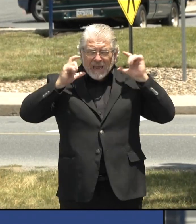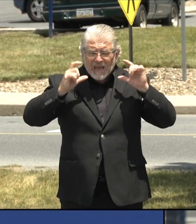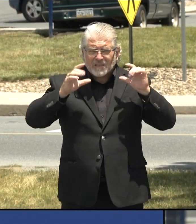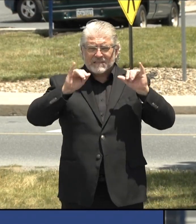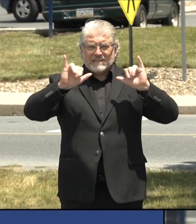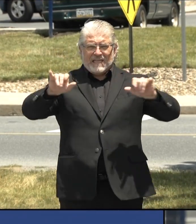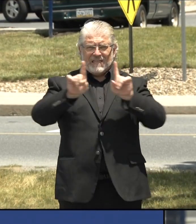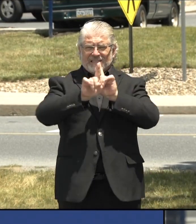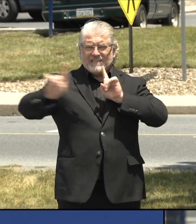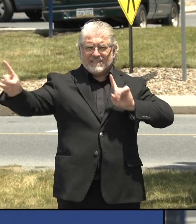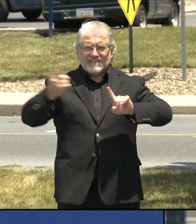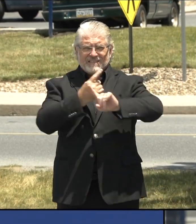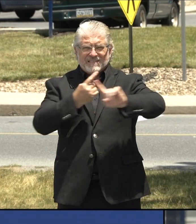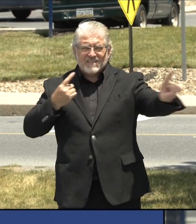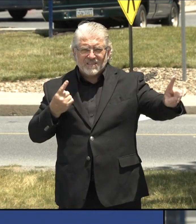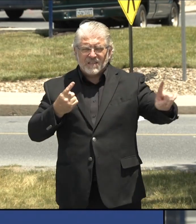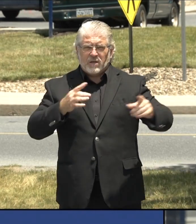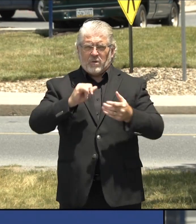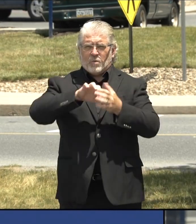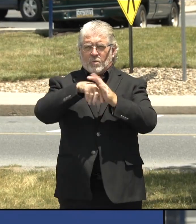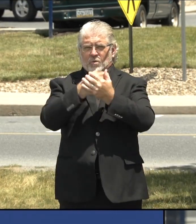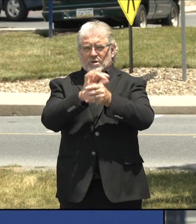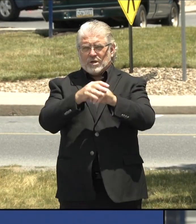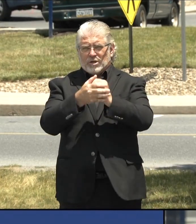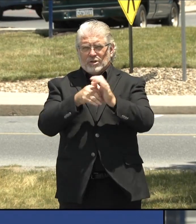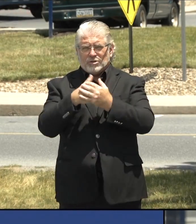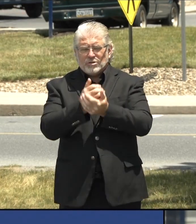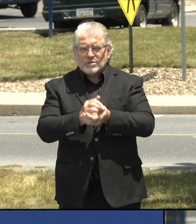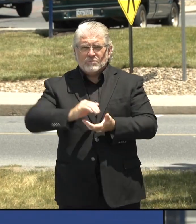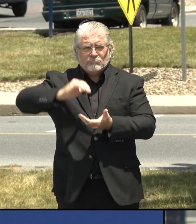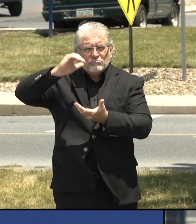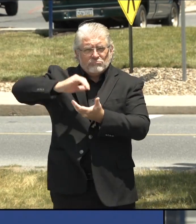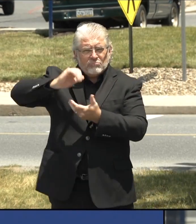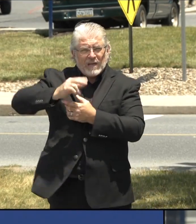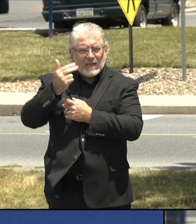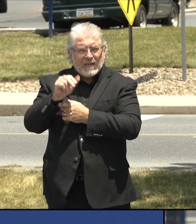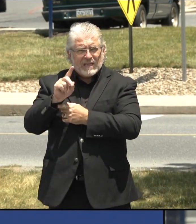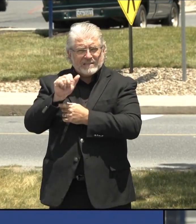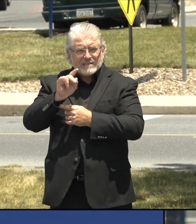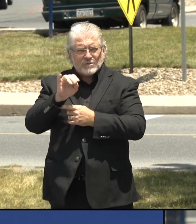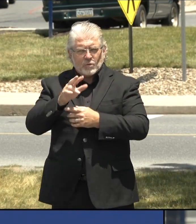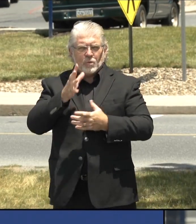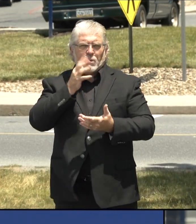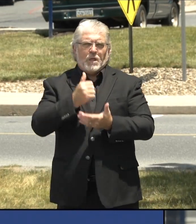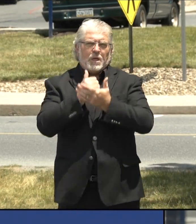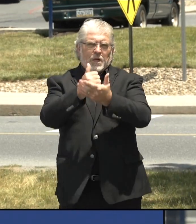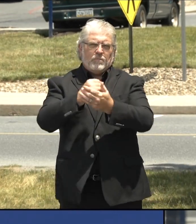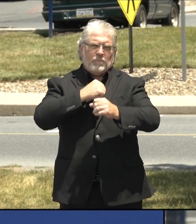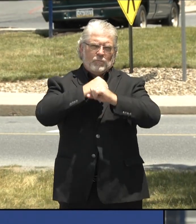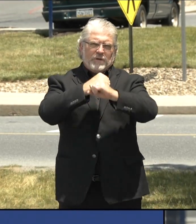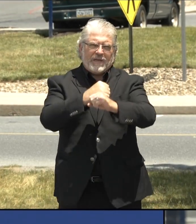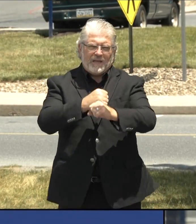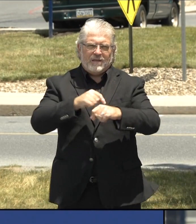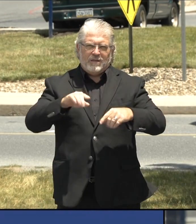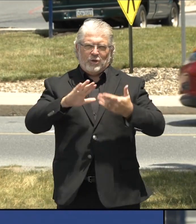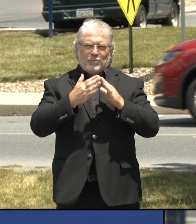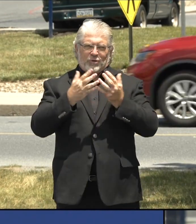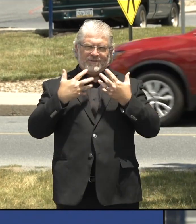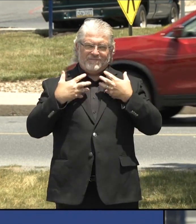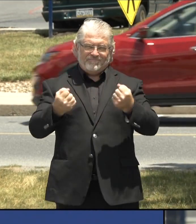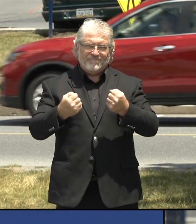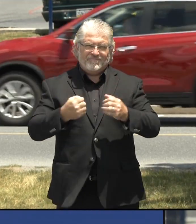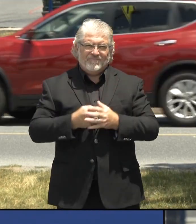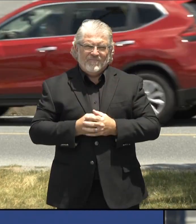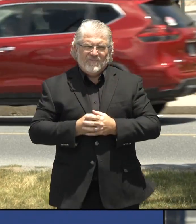hands clean, and using the hand sanitizer are things that will protect the health of the community, and we live in a time in which the actions